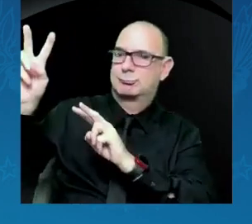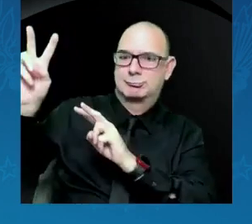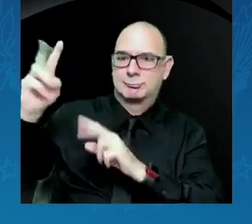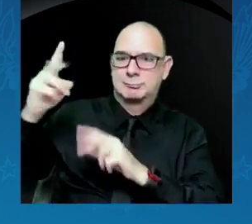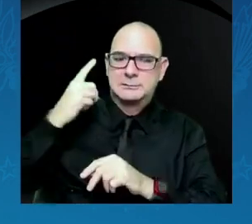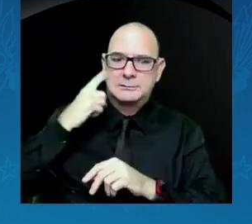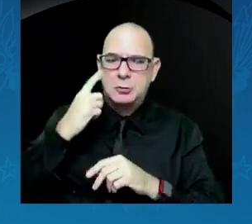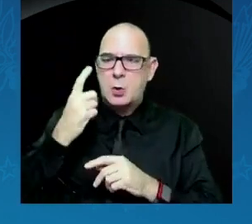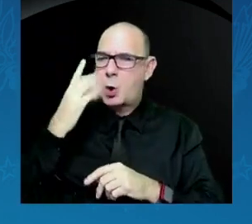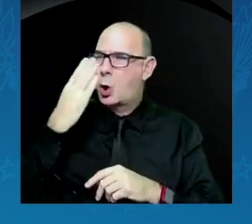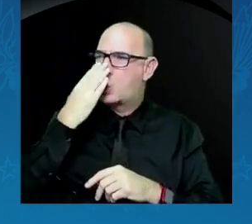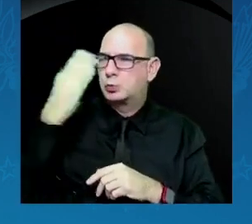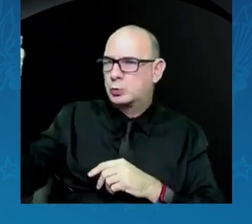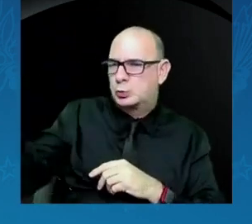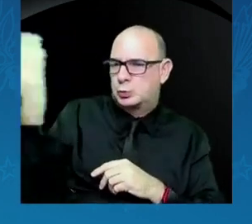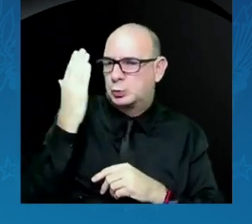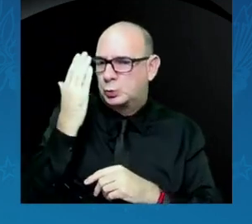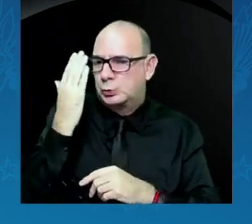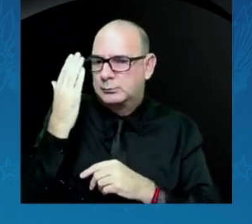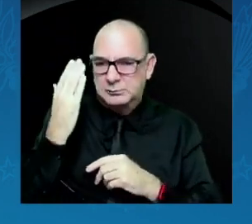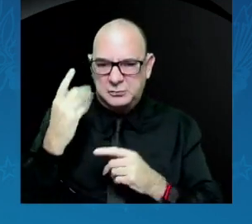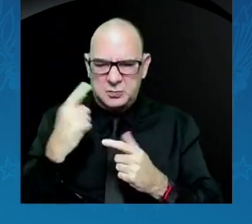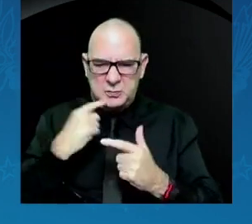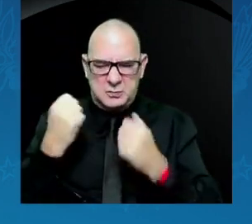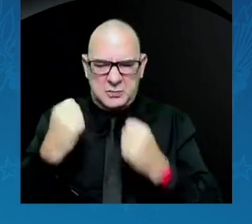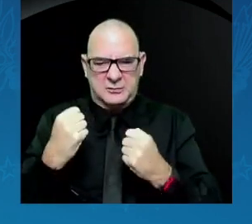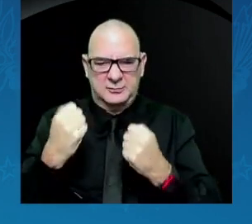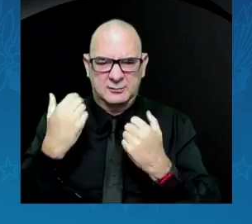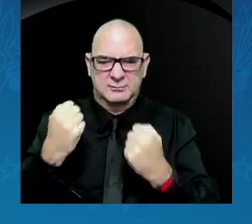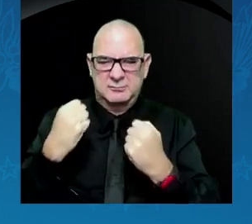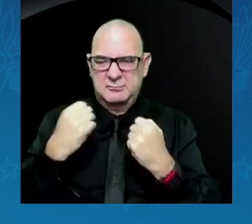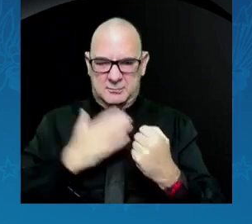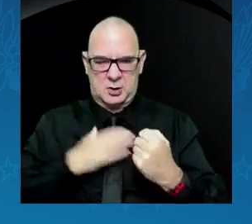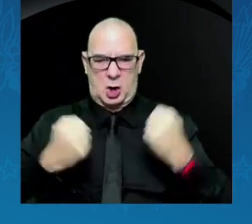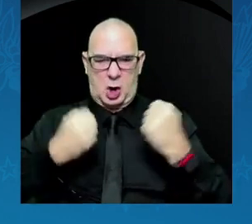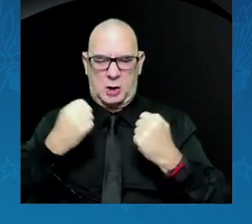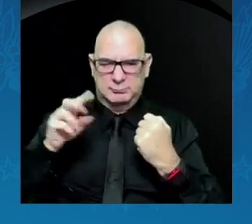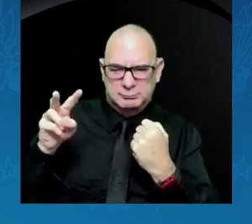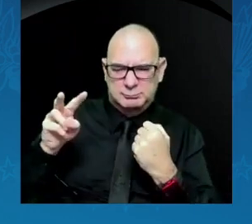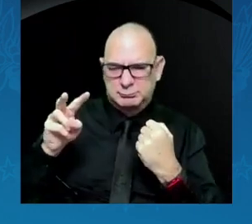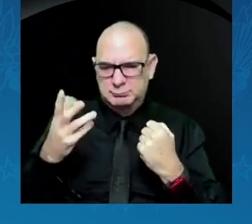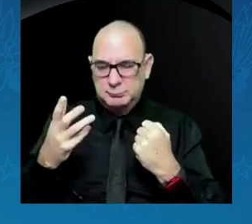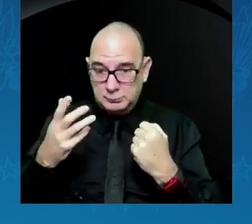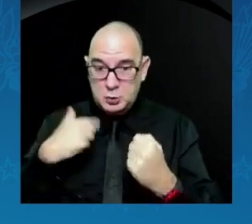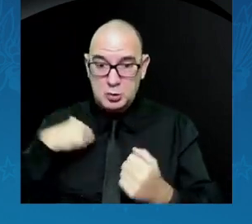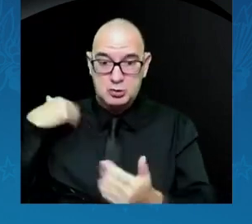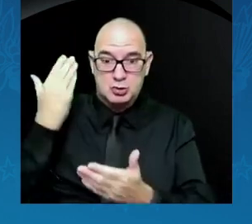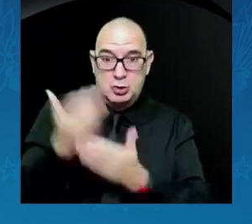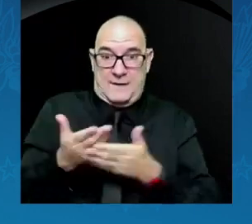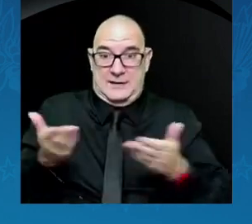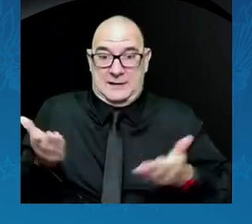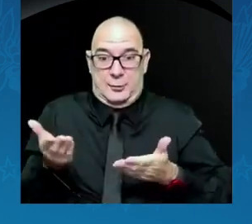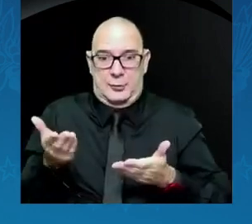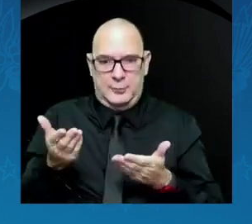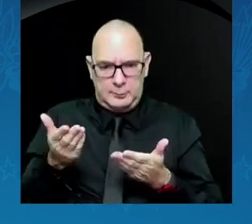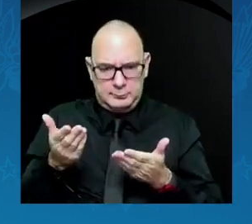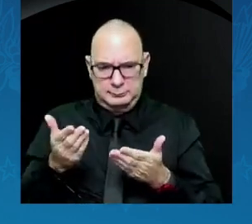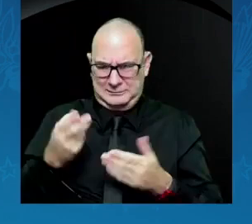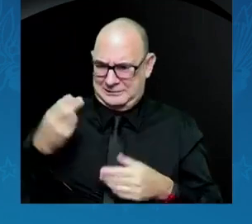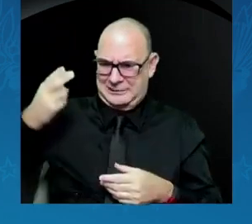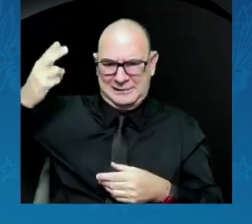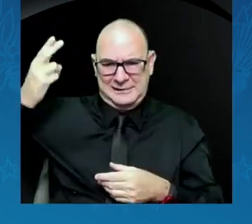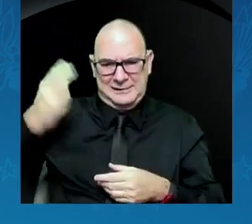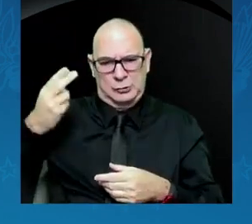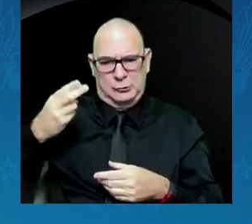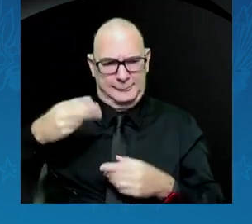as we were driving in to be able to arrive at this storied place where so much